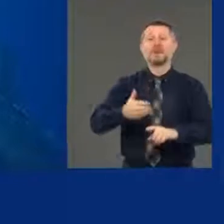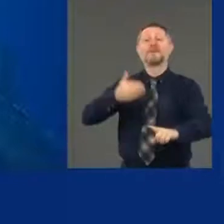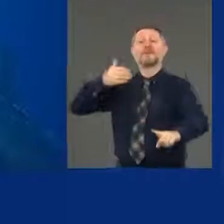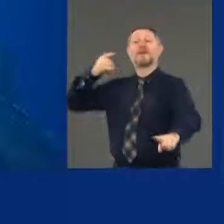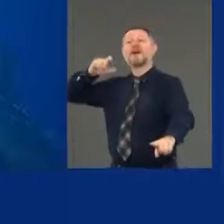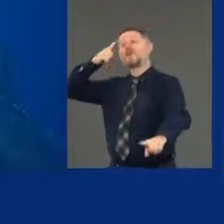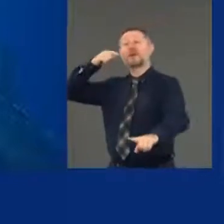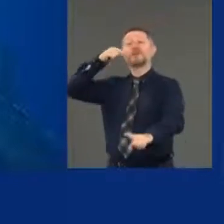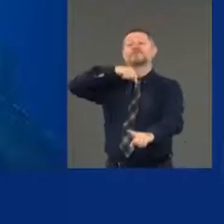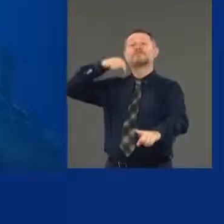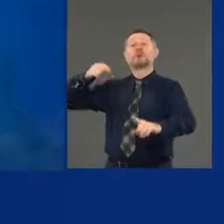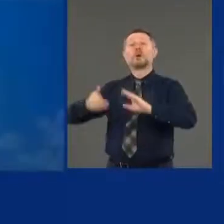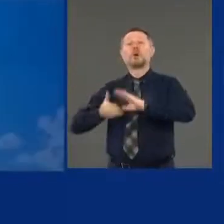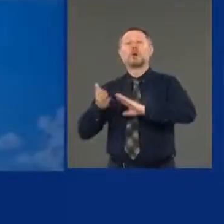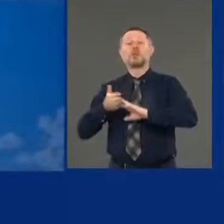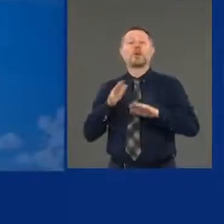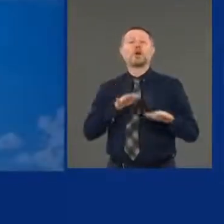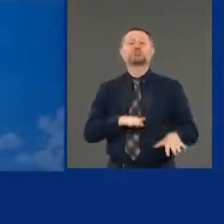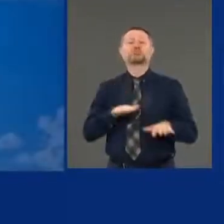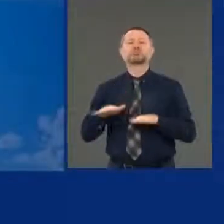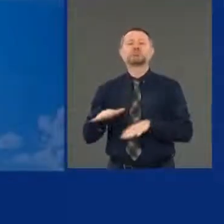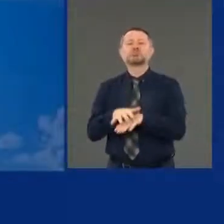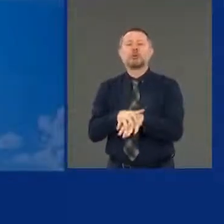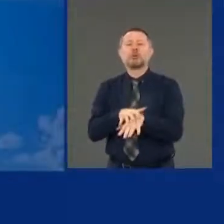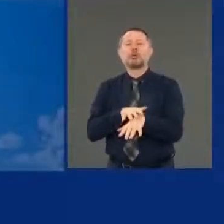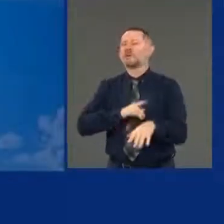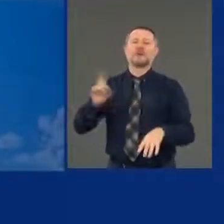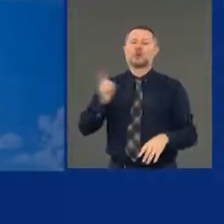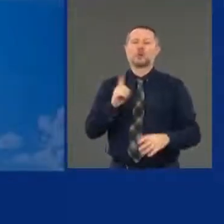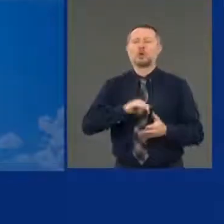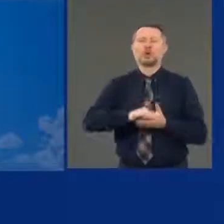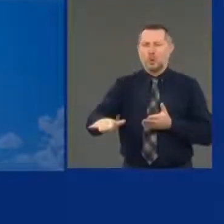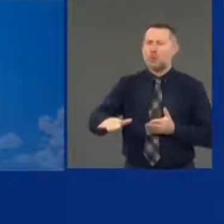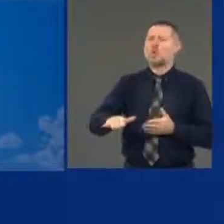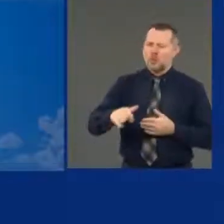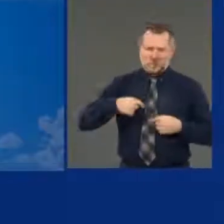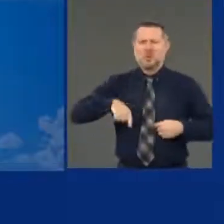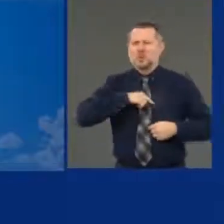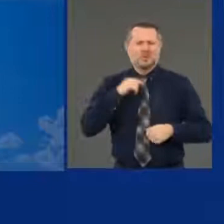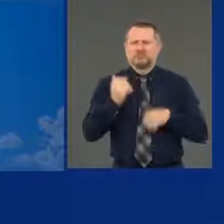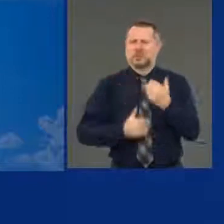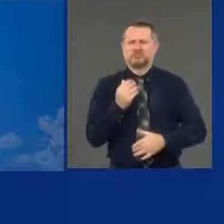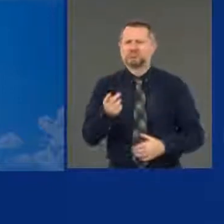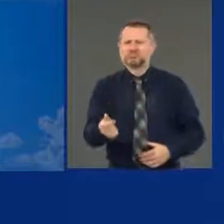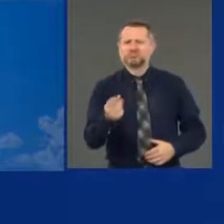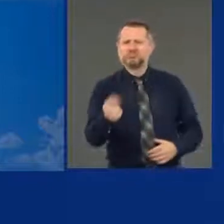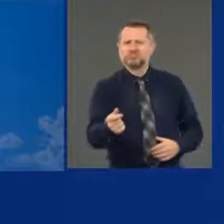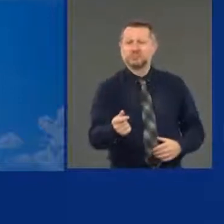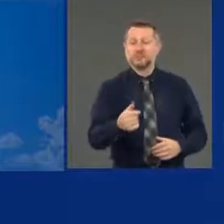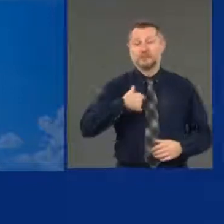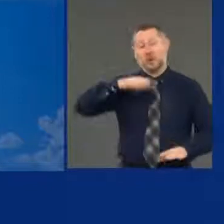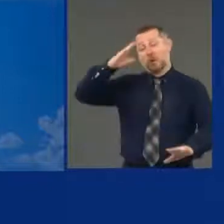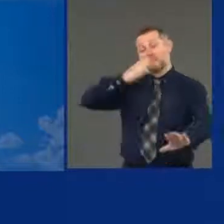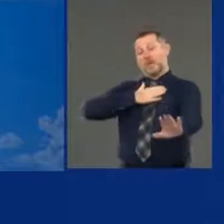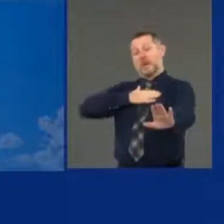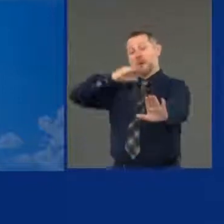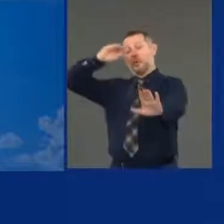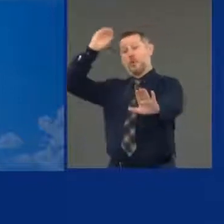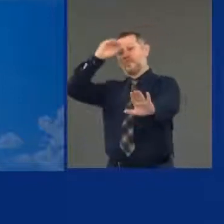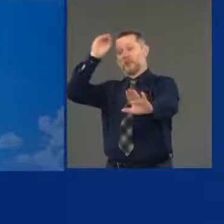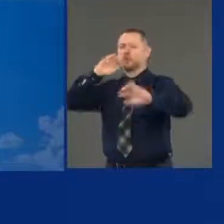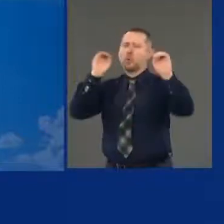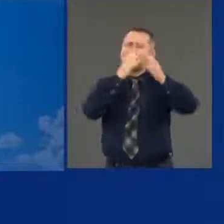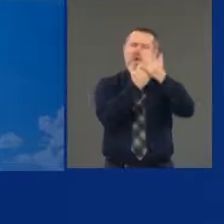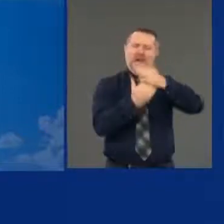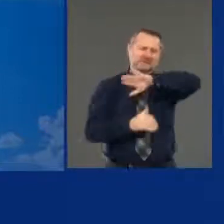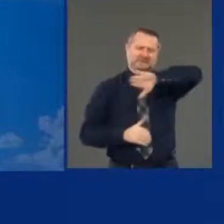not in New York. And we're proud of that. My opinion, not facts, separate facts from opinion. Two different things. You